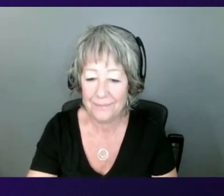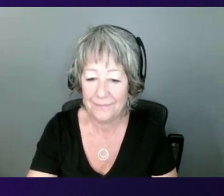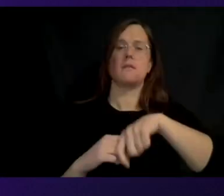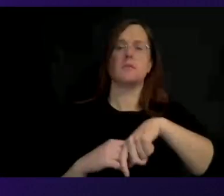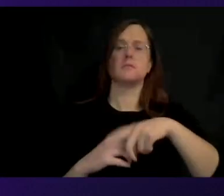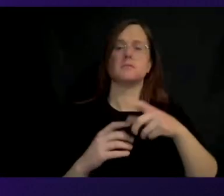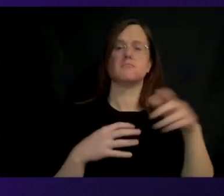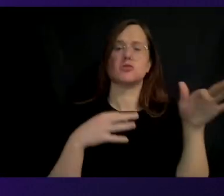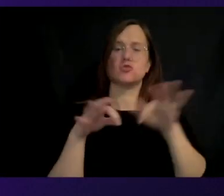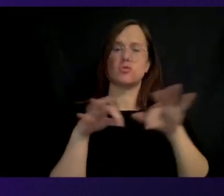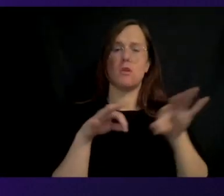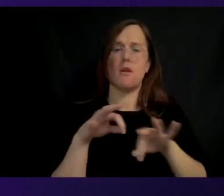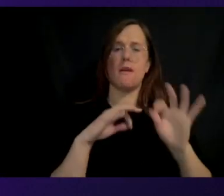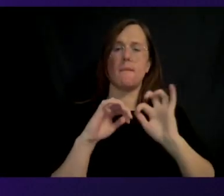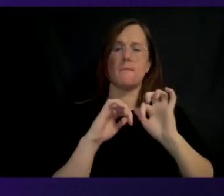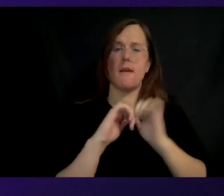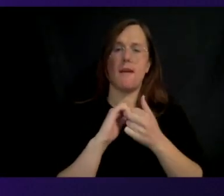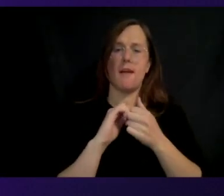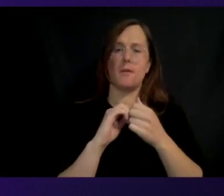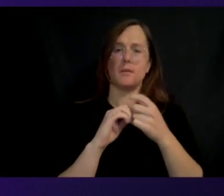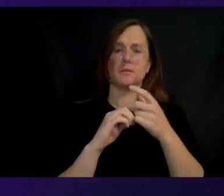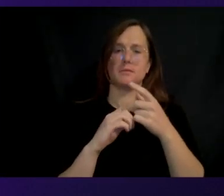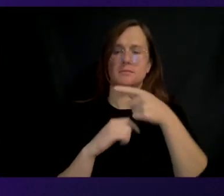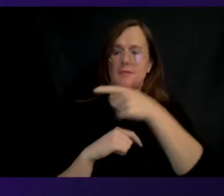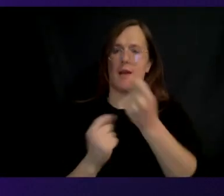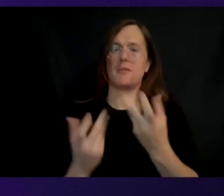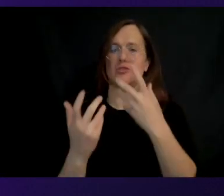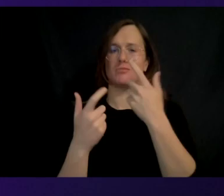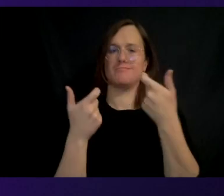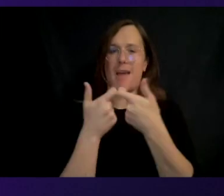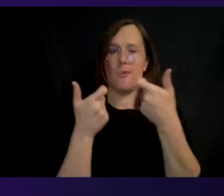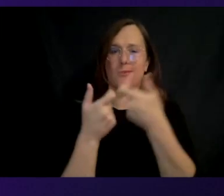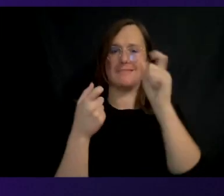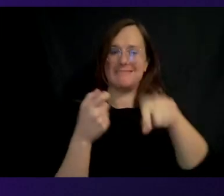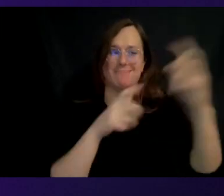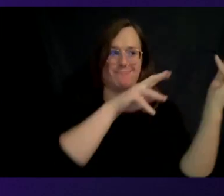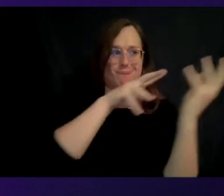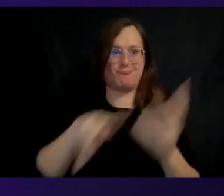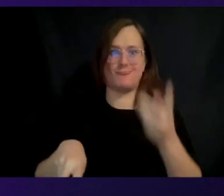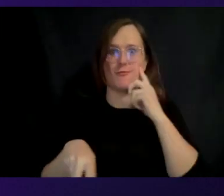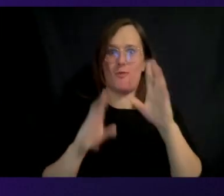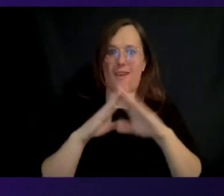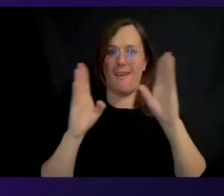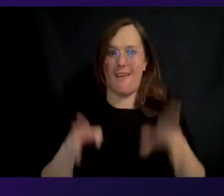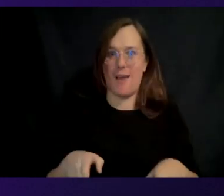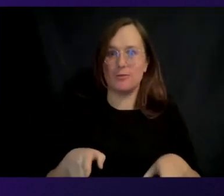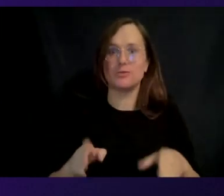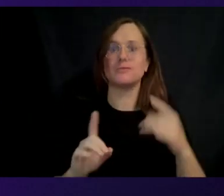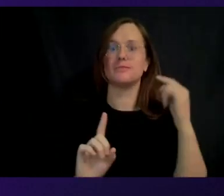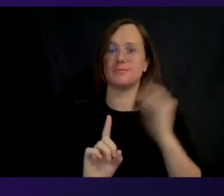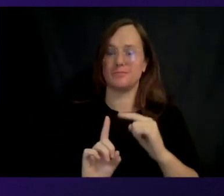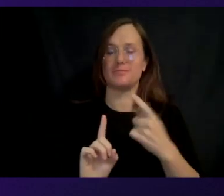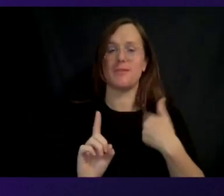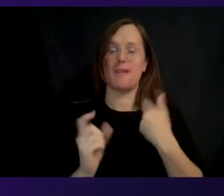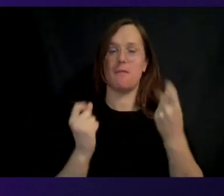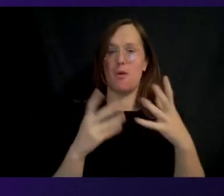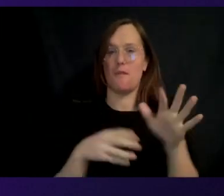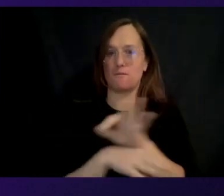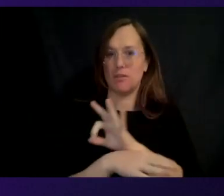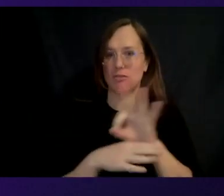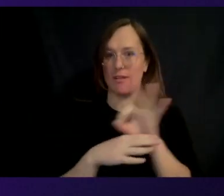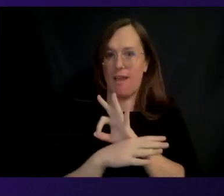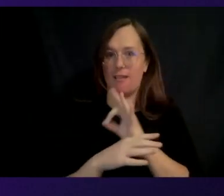bringing, you know, the amount of power you have to bring into your house to something of this size and scale. And there's a lot of functionality that goes in here. So I love the